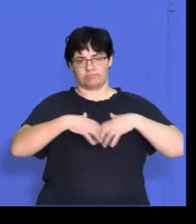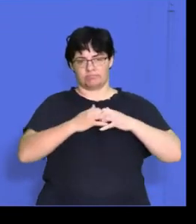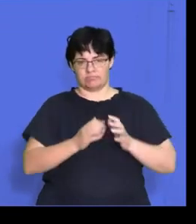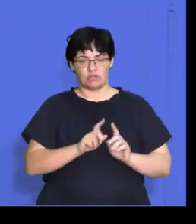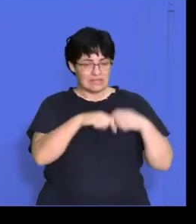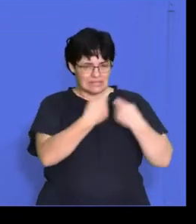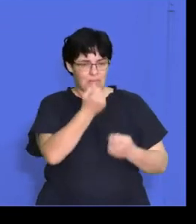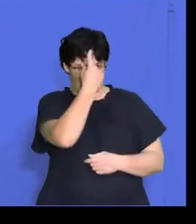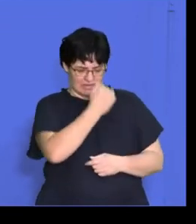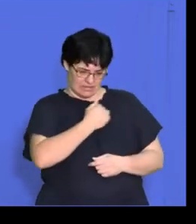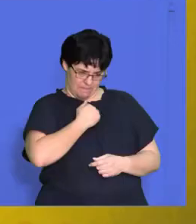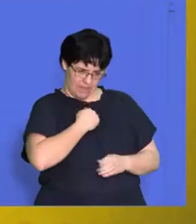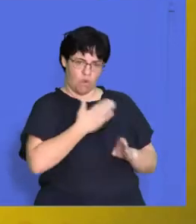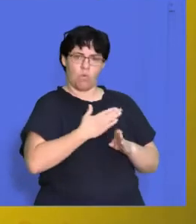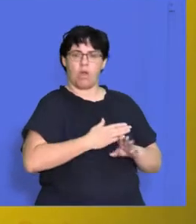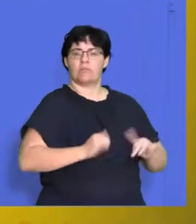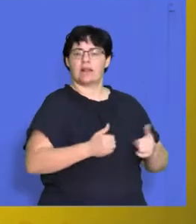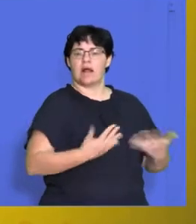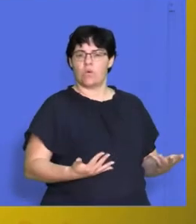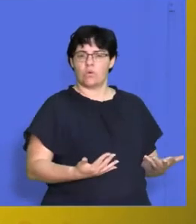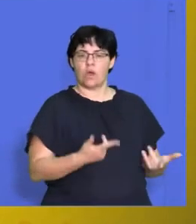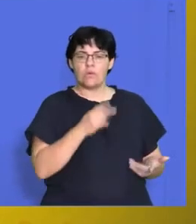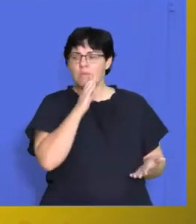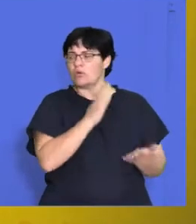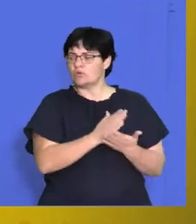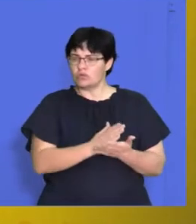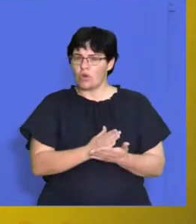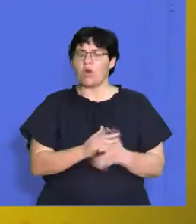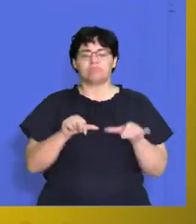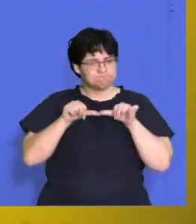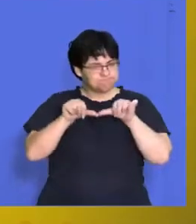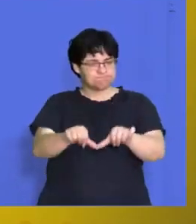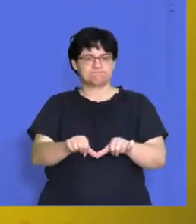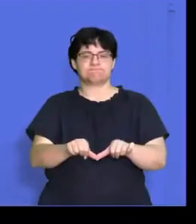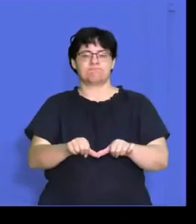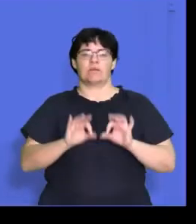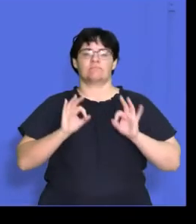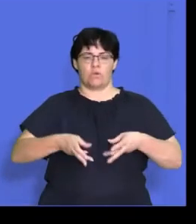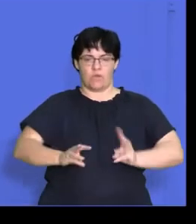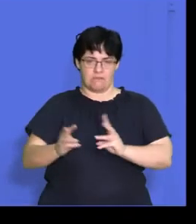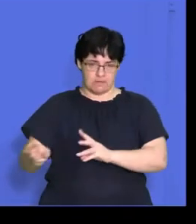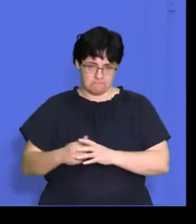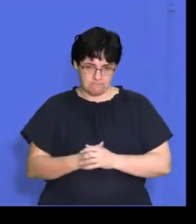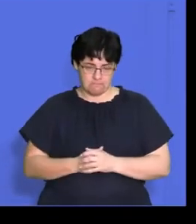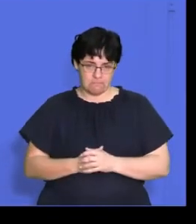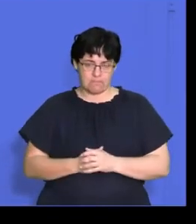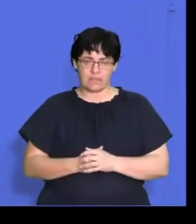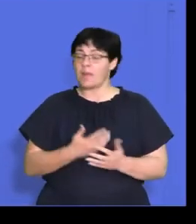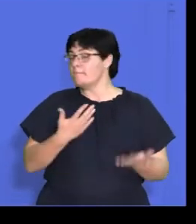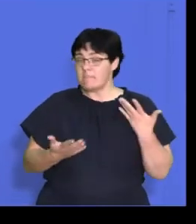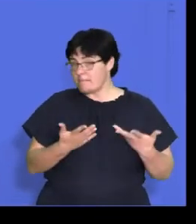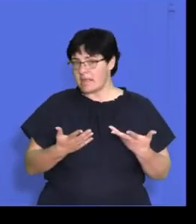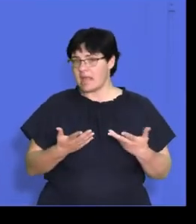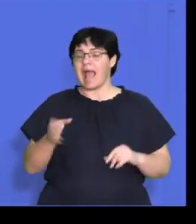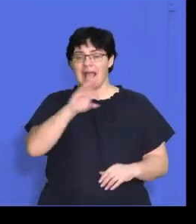understand right what makes us good and how can we ensure that we carry on down that path right and it may lead to